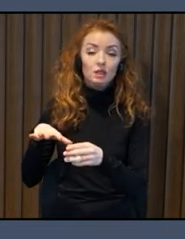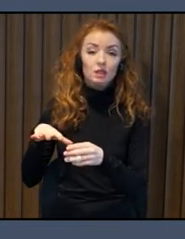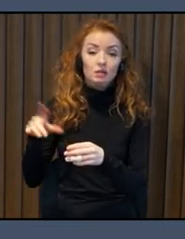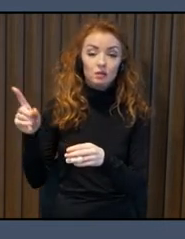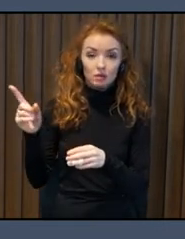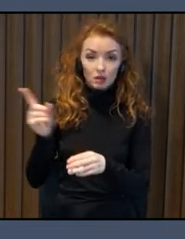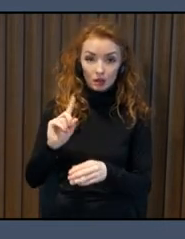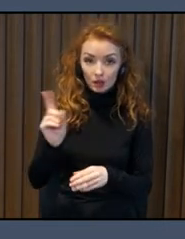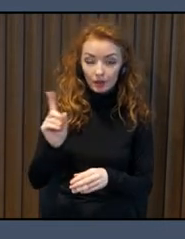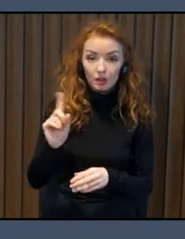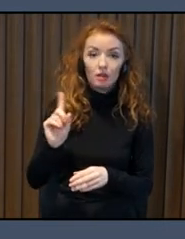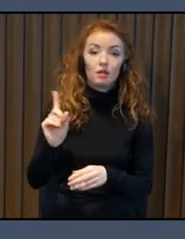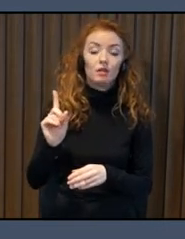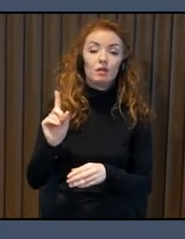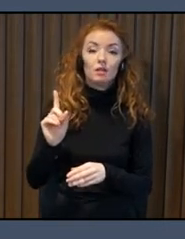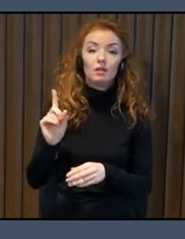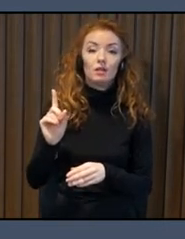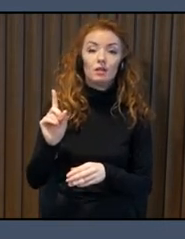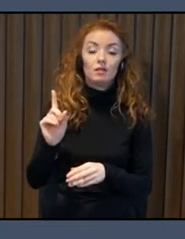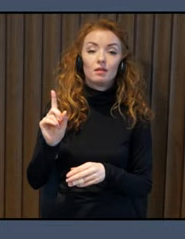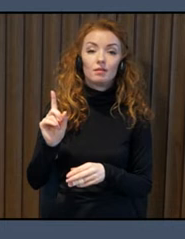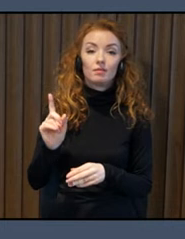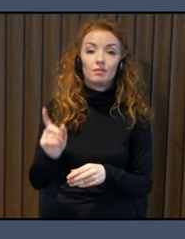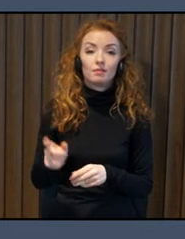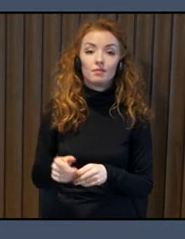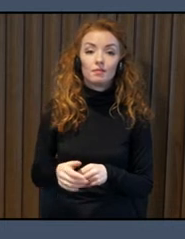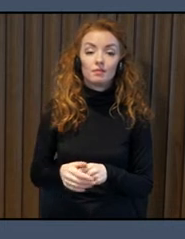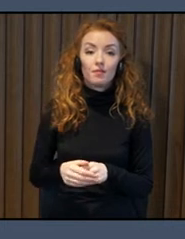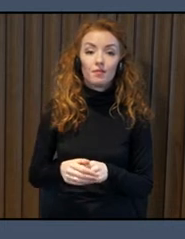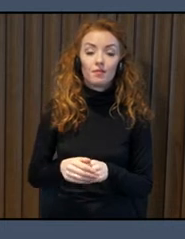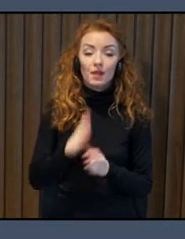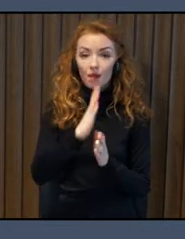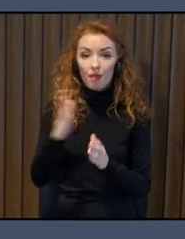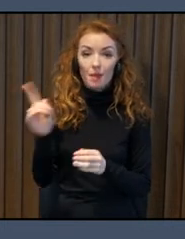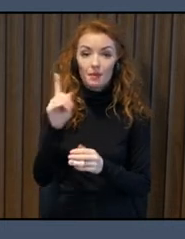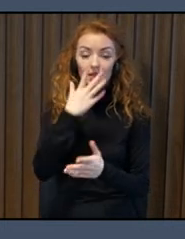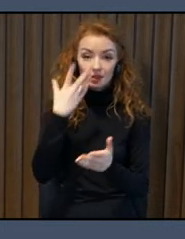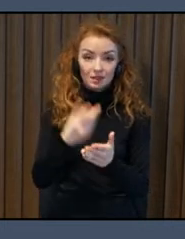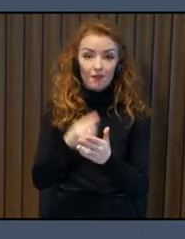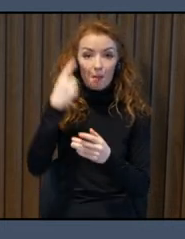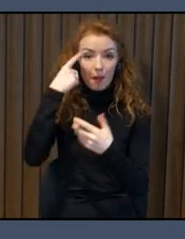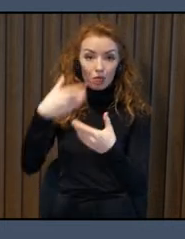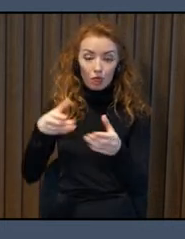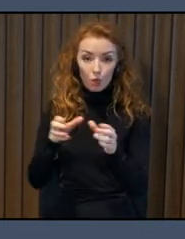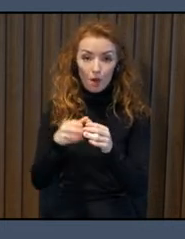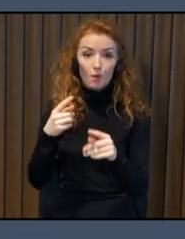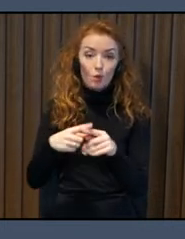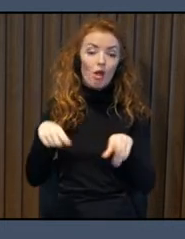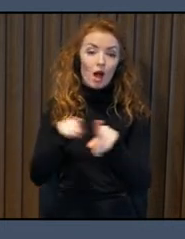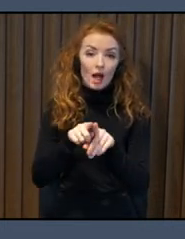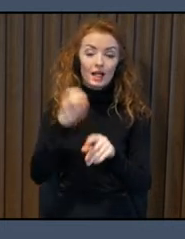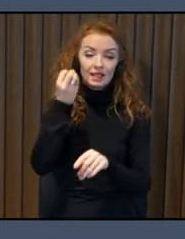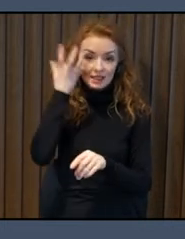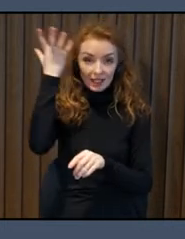educational department and so educational council and so forth. We have learned also during the years